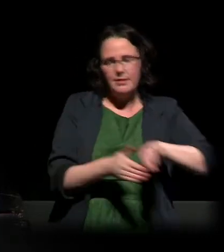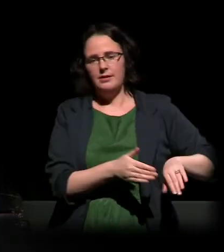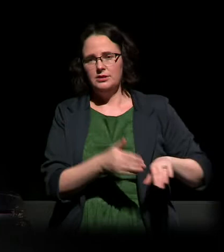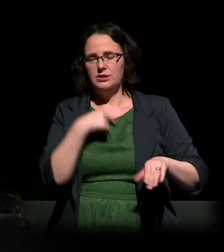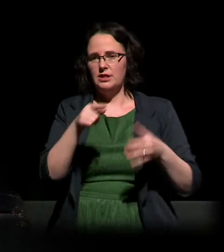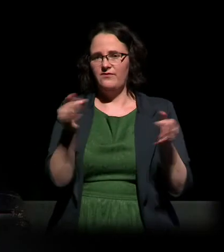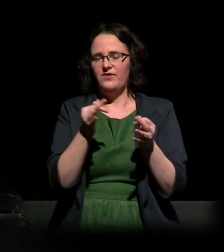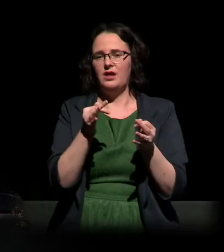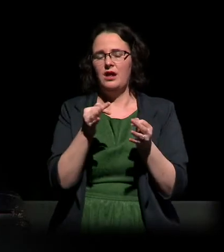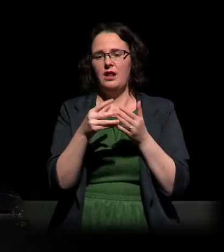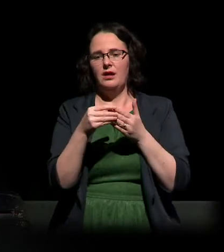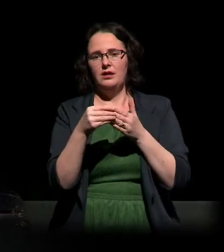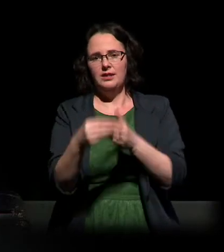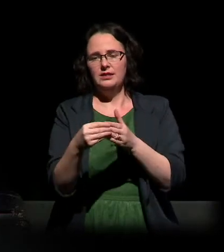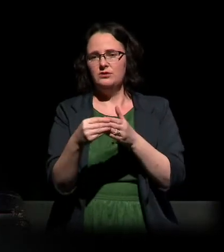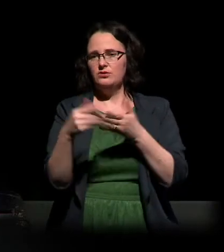nationalism or prejudice.